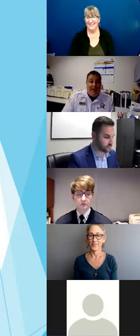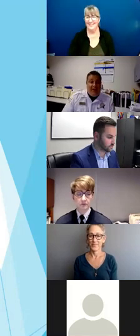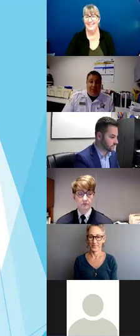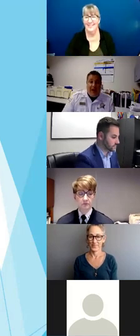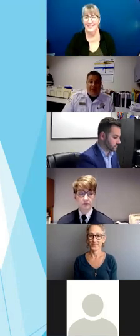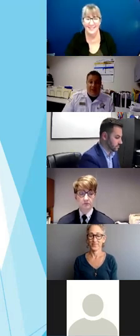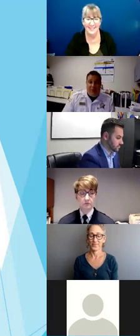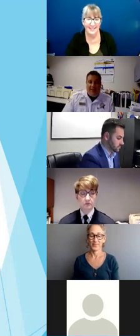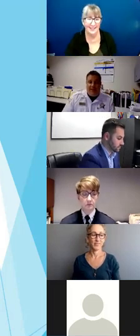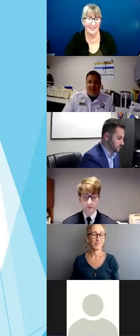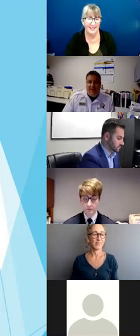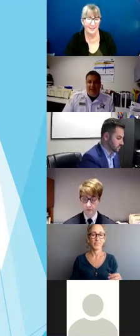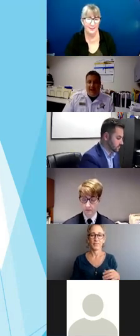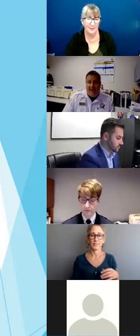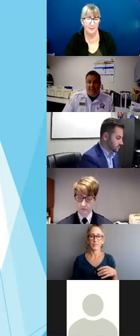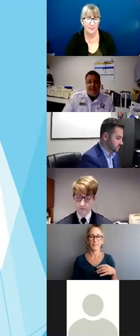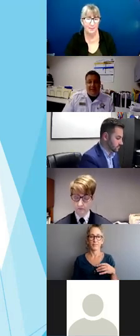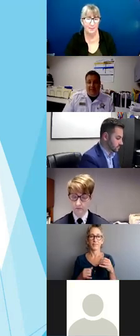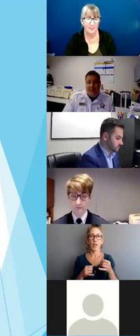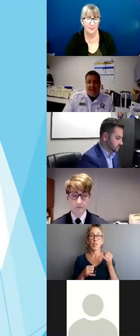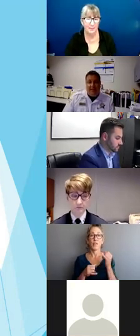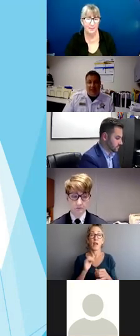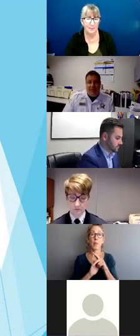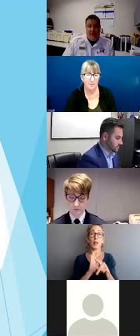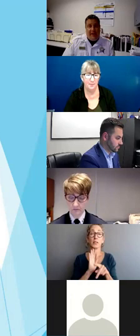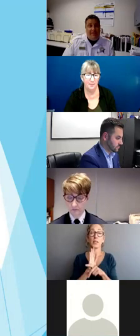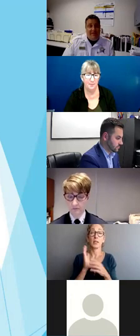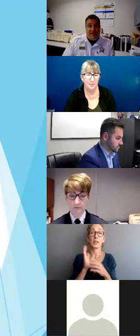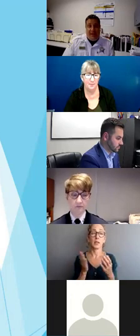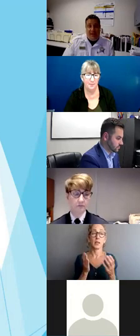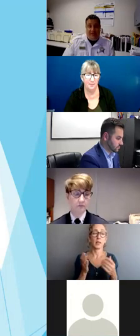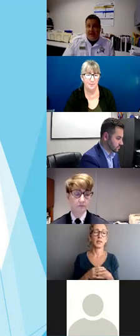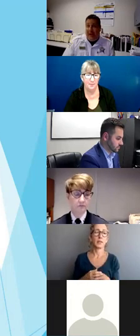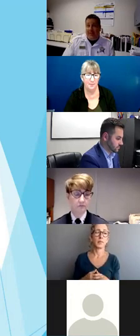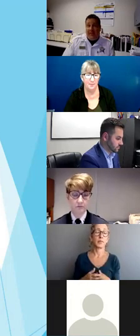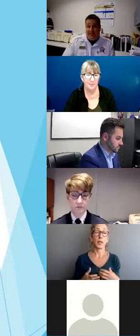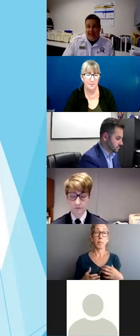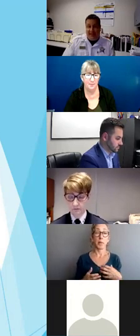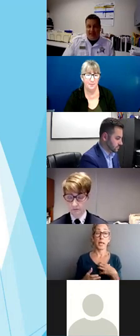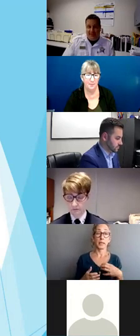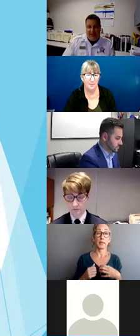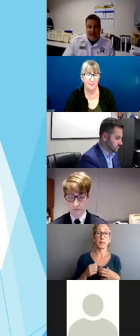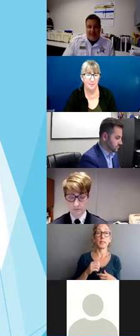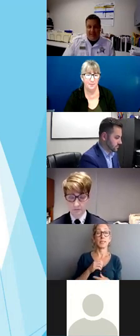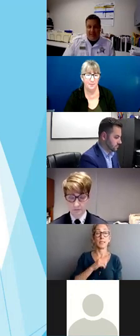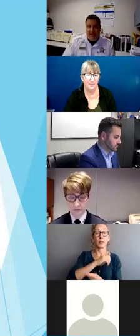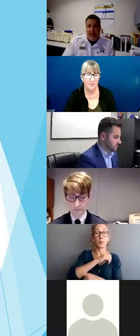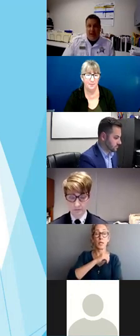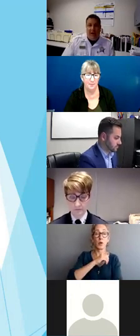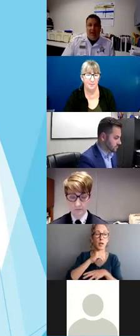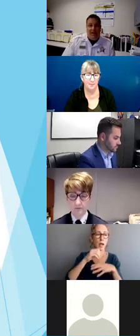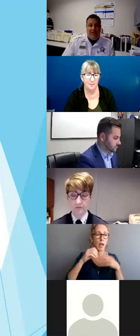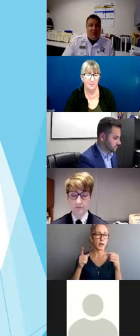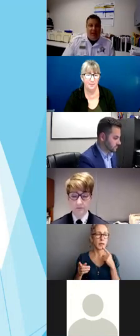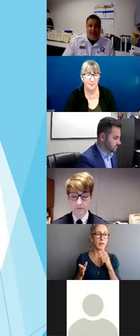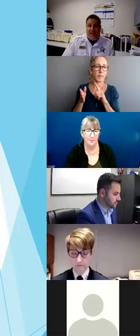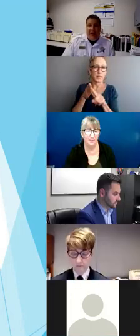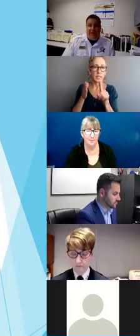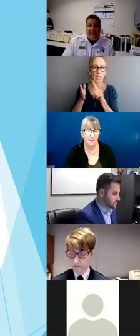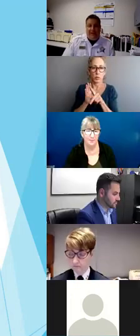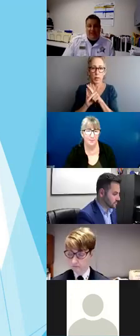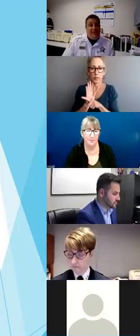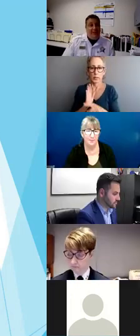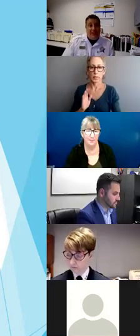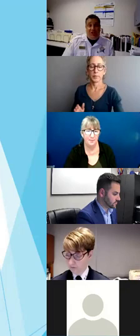The final policy we'll be discussing today is the Complaint Disciplinary Investigators and Investigations Policy. This